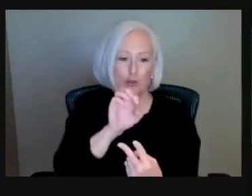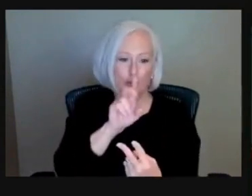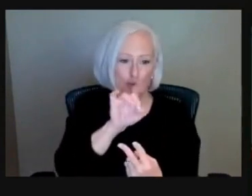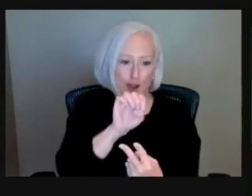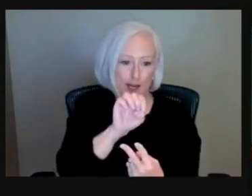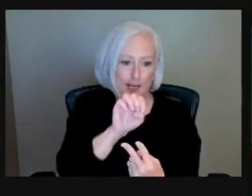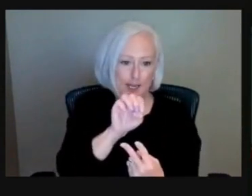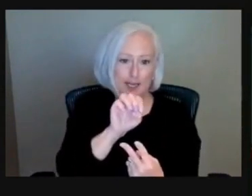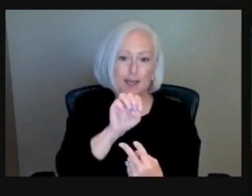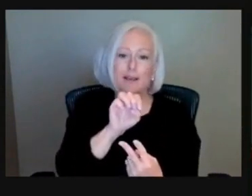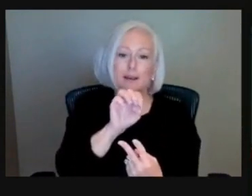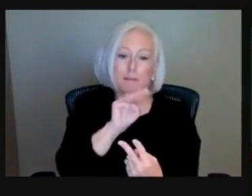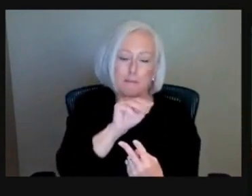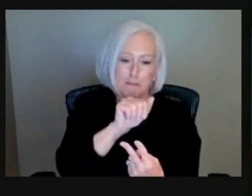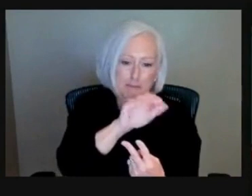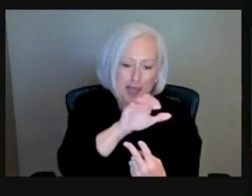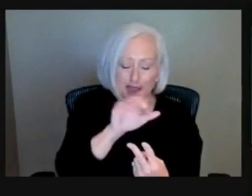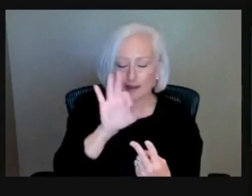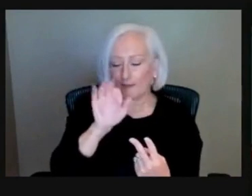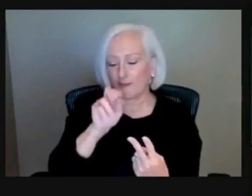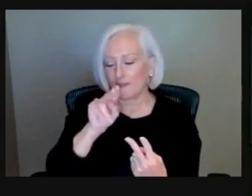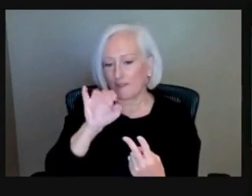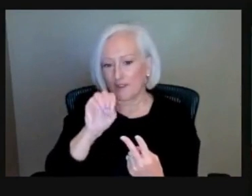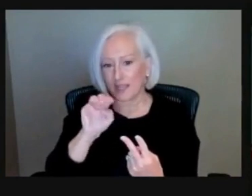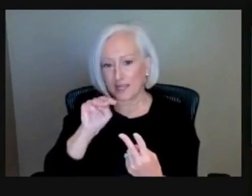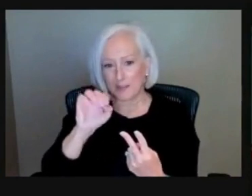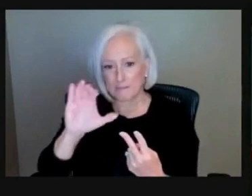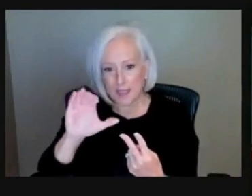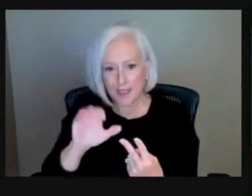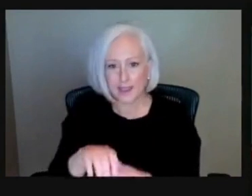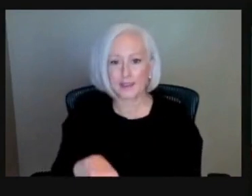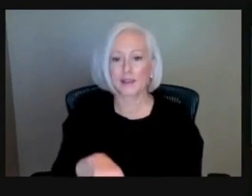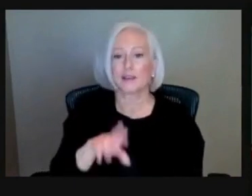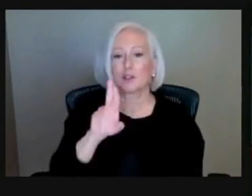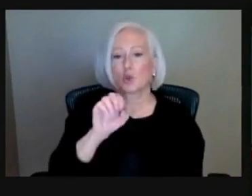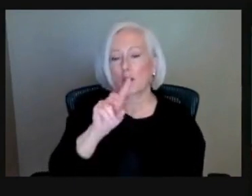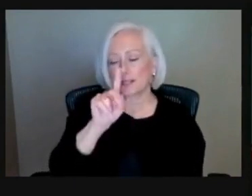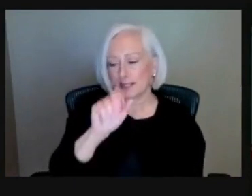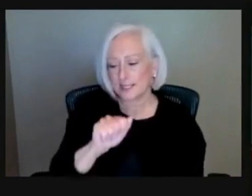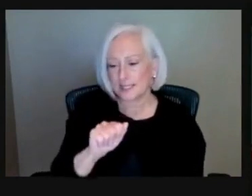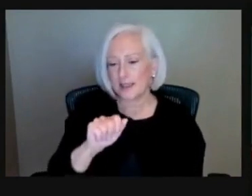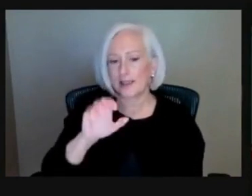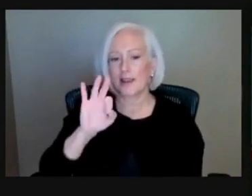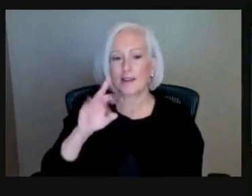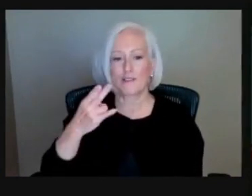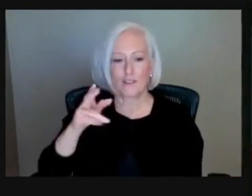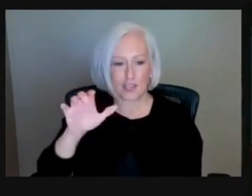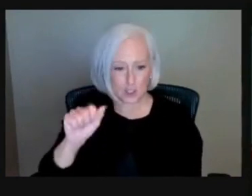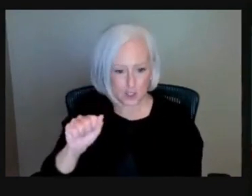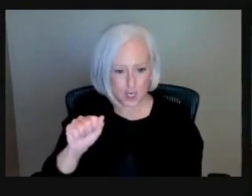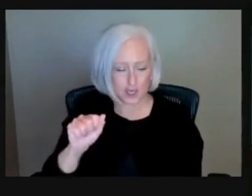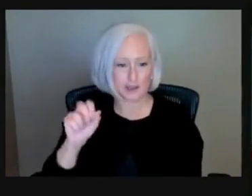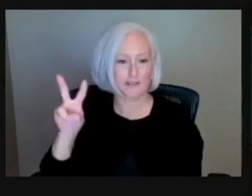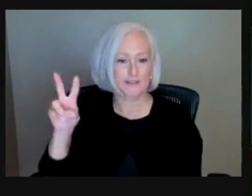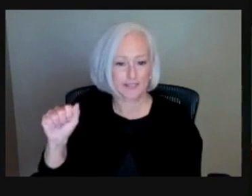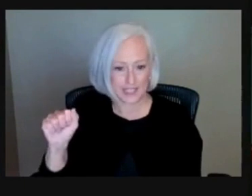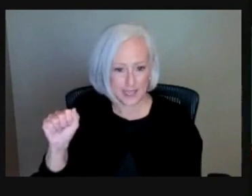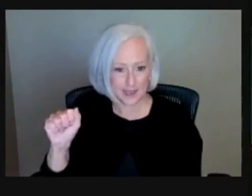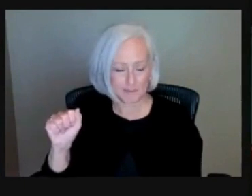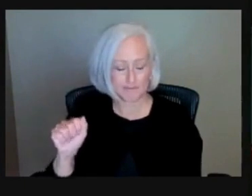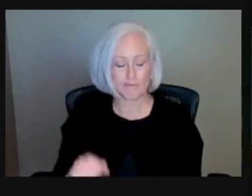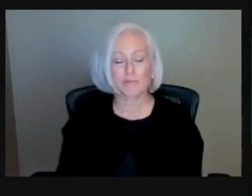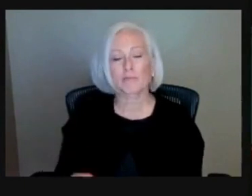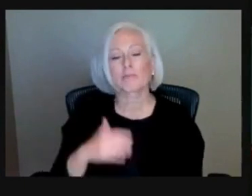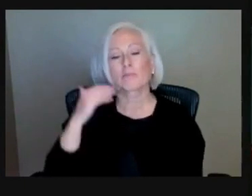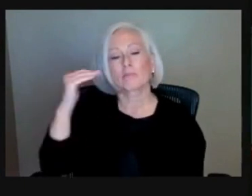VA, USDA or FHA. Also, you can visit the Consumer Financial Protection Bureau. They have a